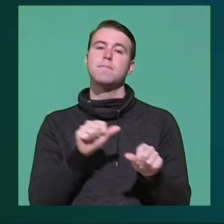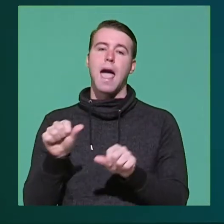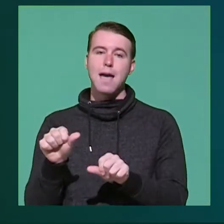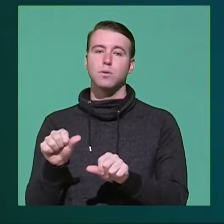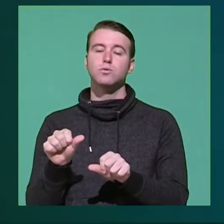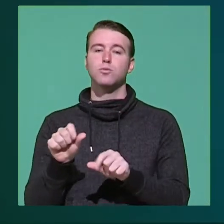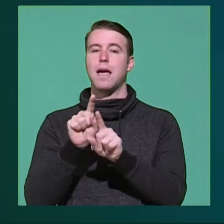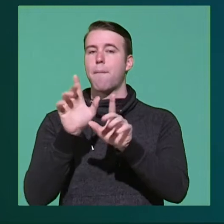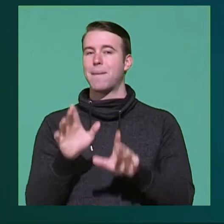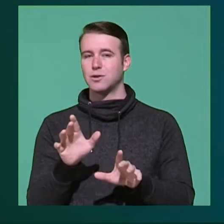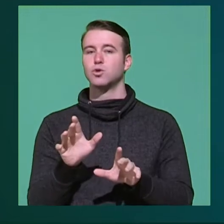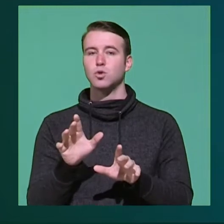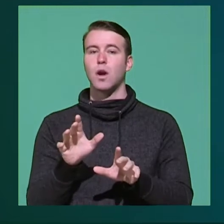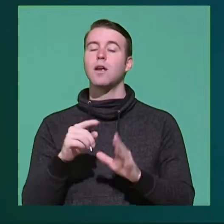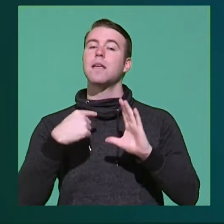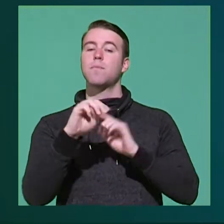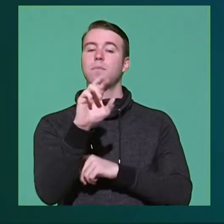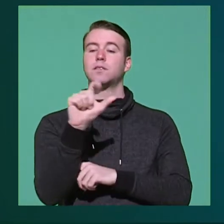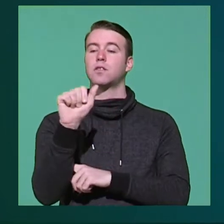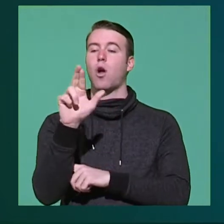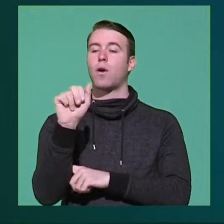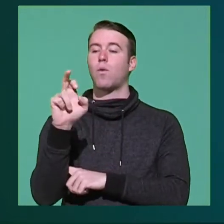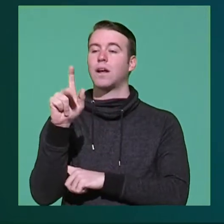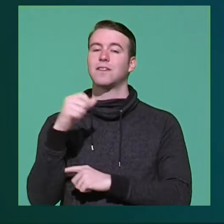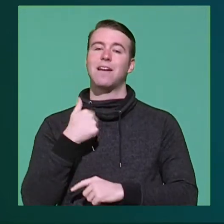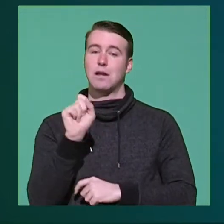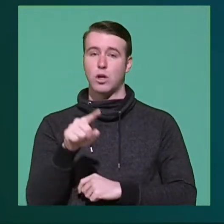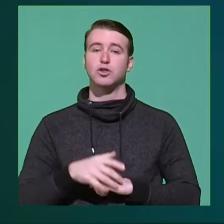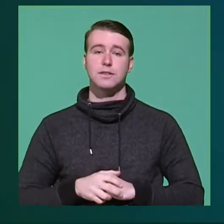be a mentor. Email Ms. Laura Ricks if you have any questions.